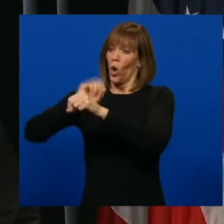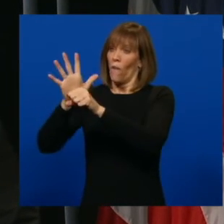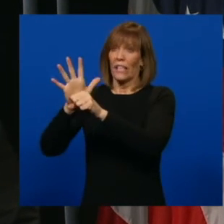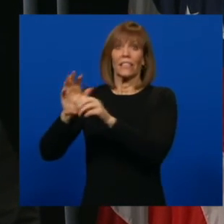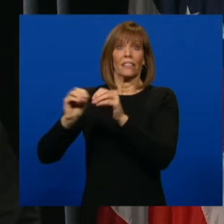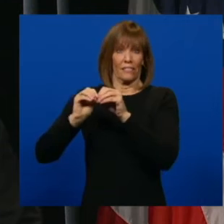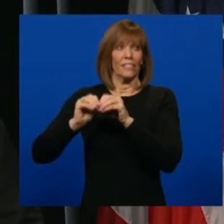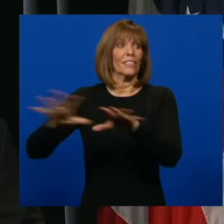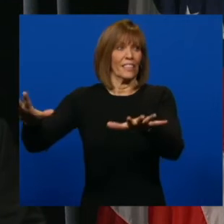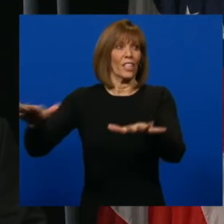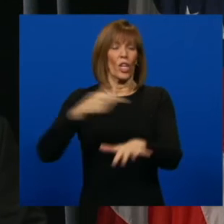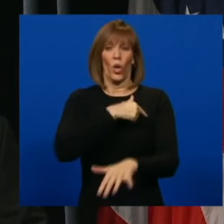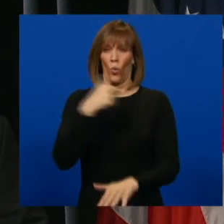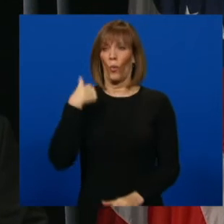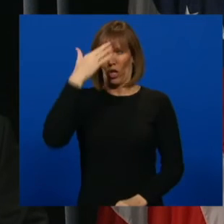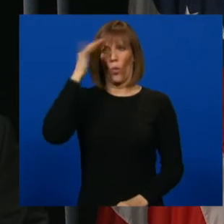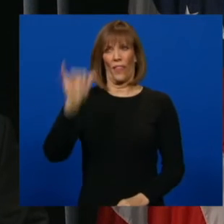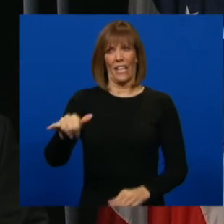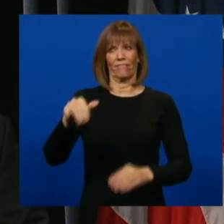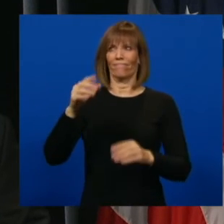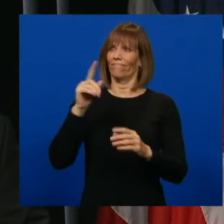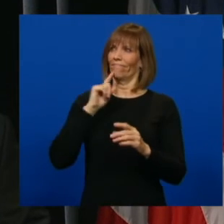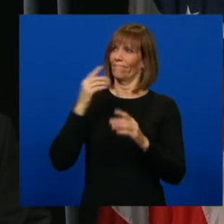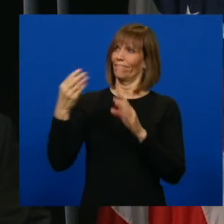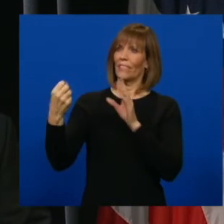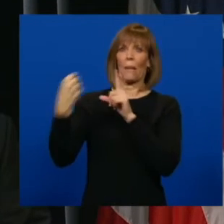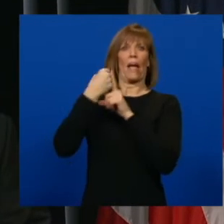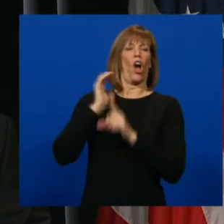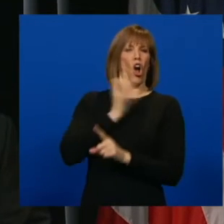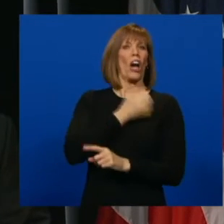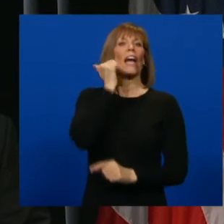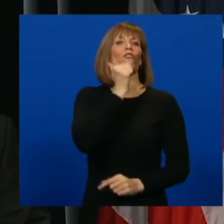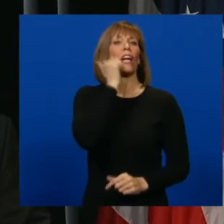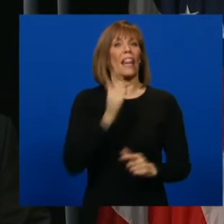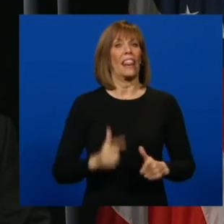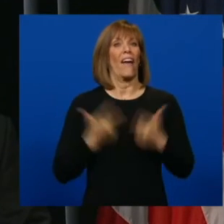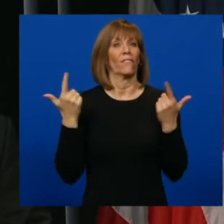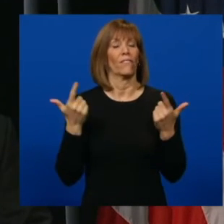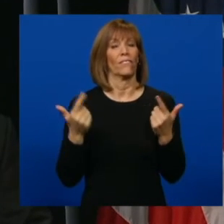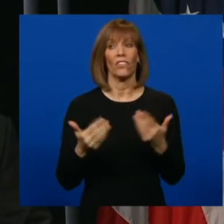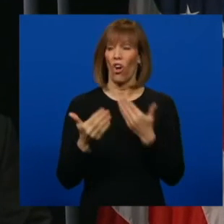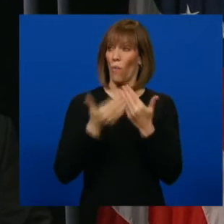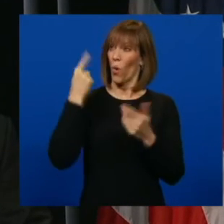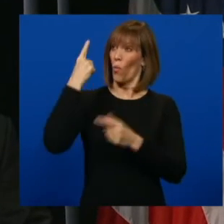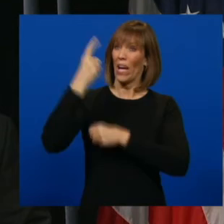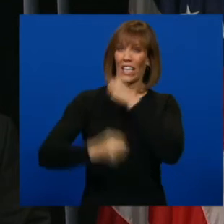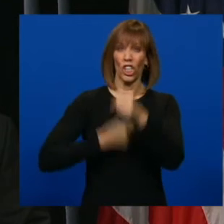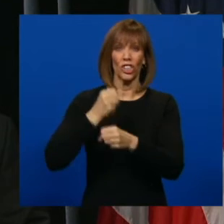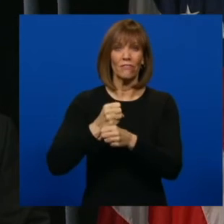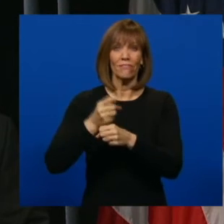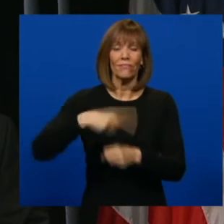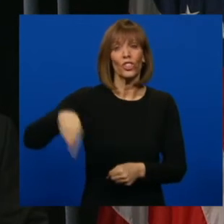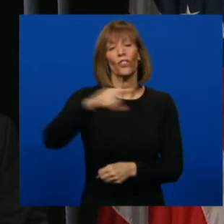manage it within the course of our everyday lives. For nearly a year, you've heard countless times the